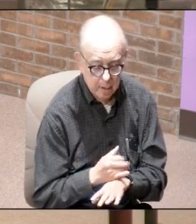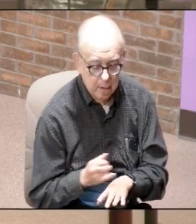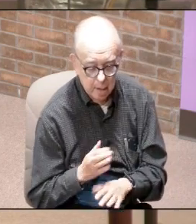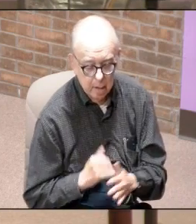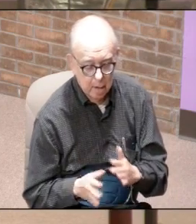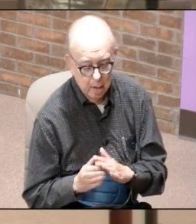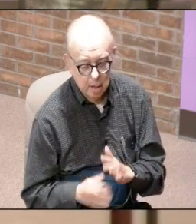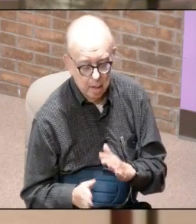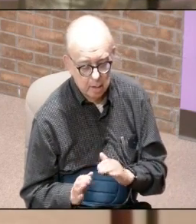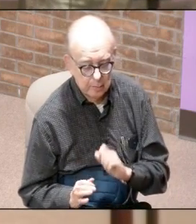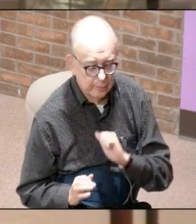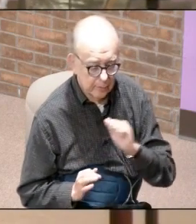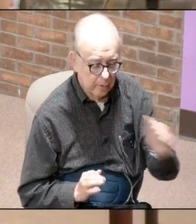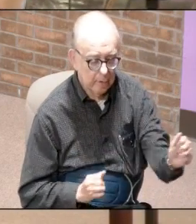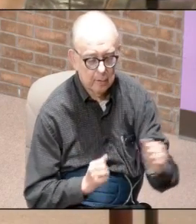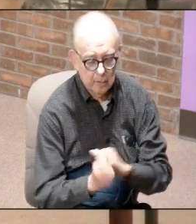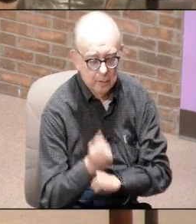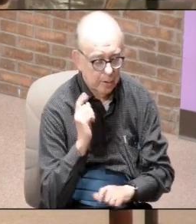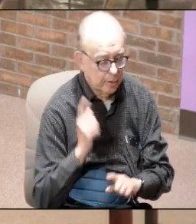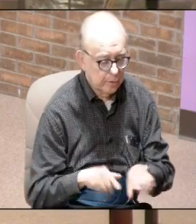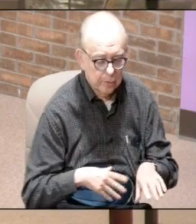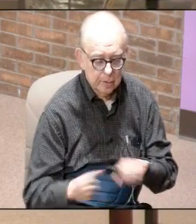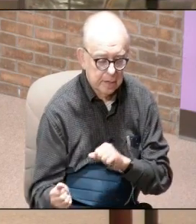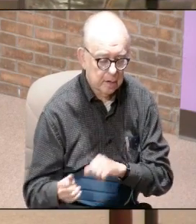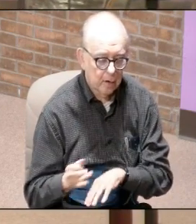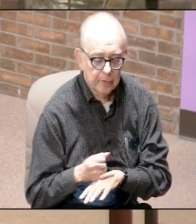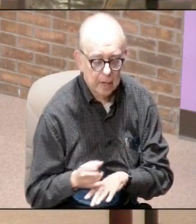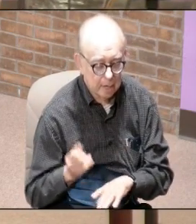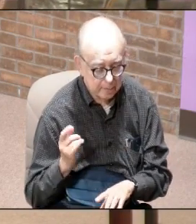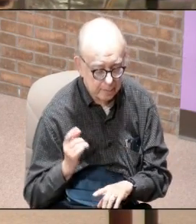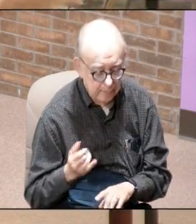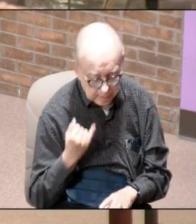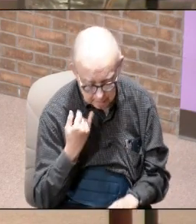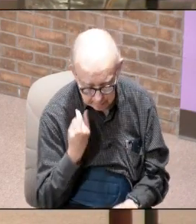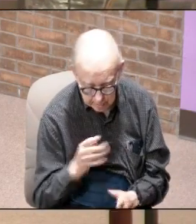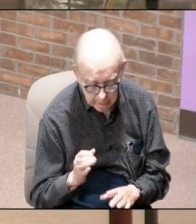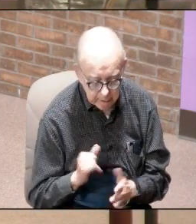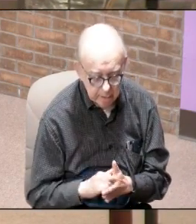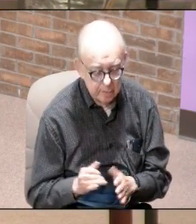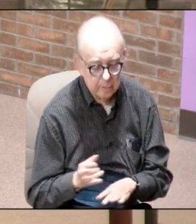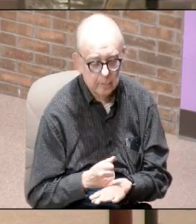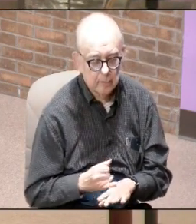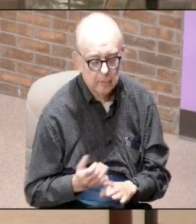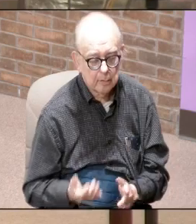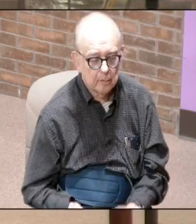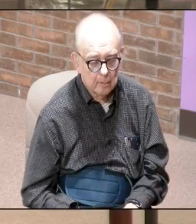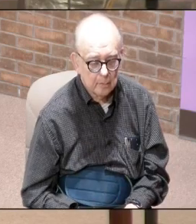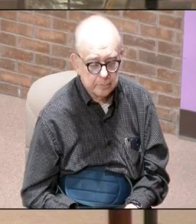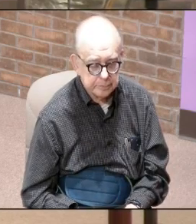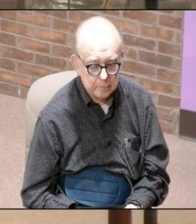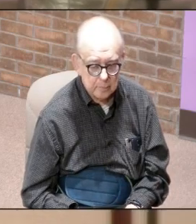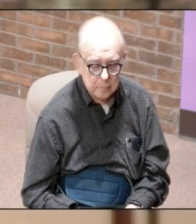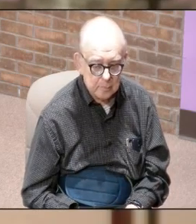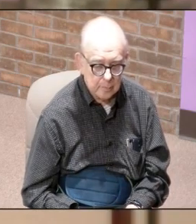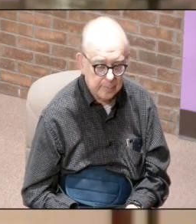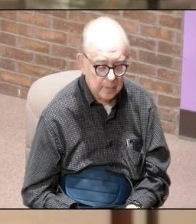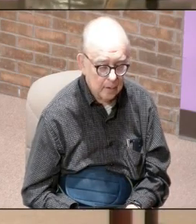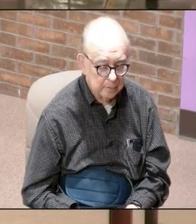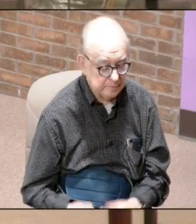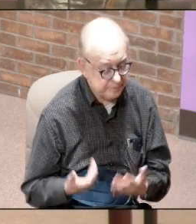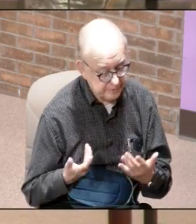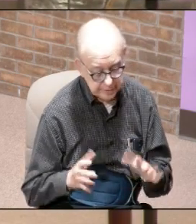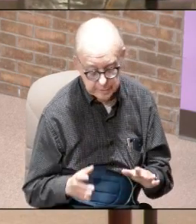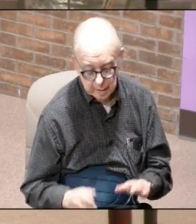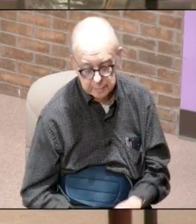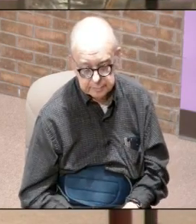basically it was far enough away you couldn't get off if you tried to get off of this island it's done